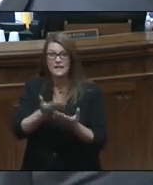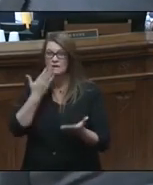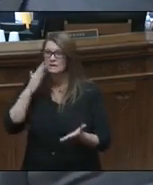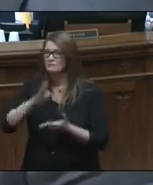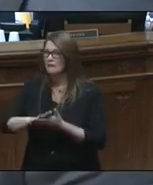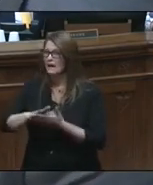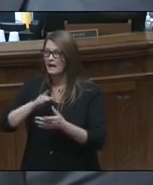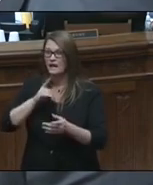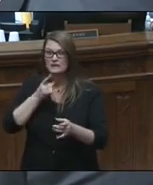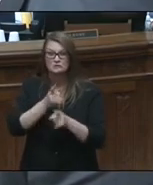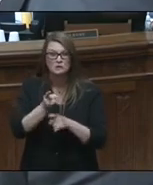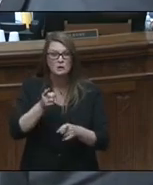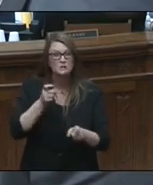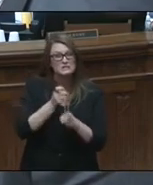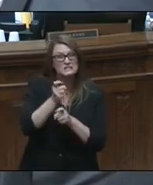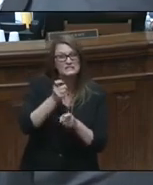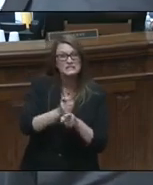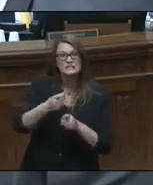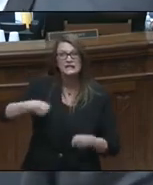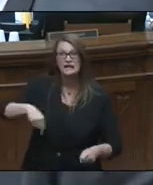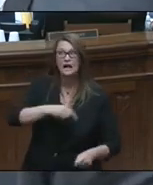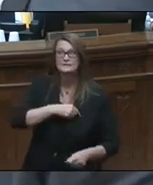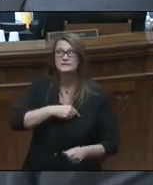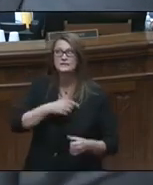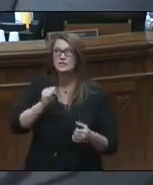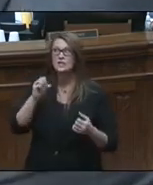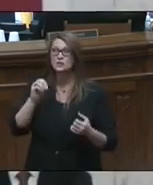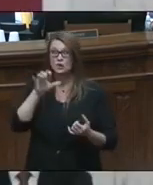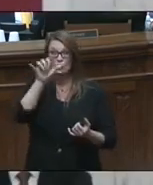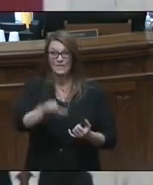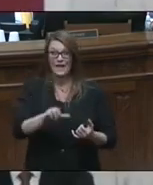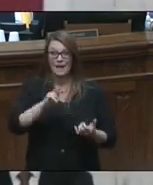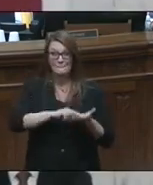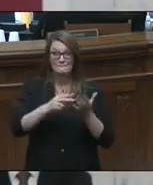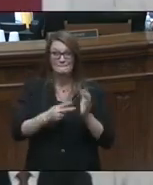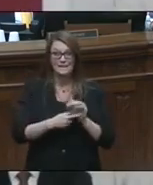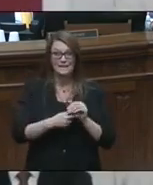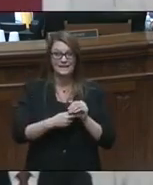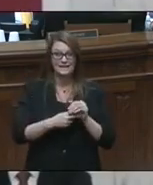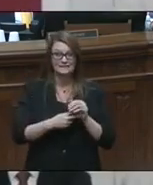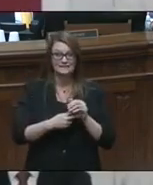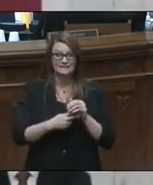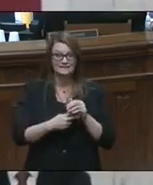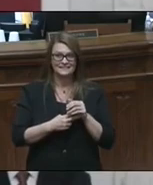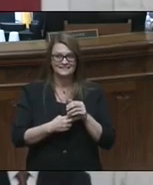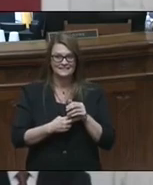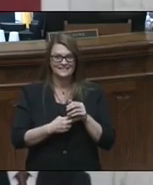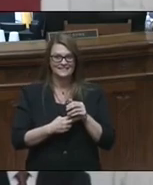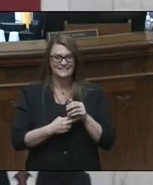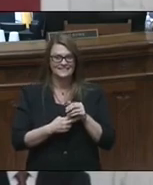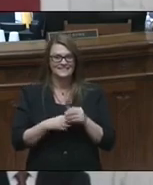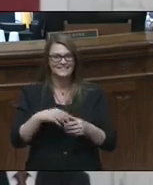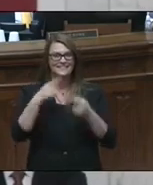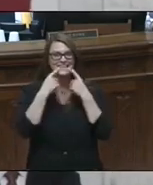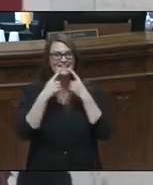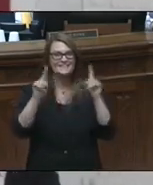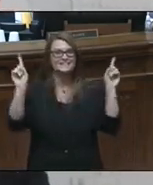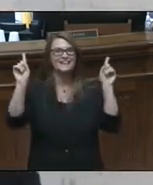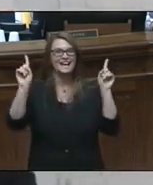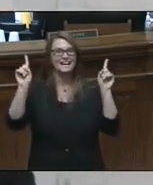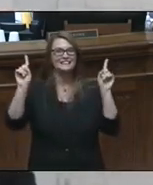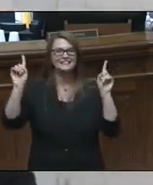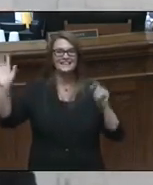joke in the world about us. And so from that standpoint, baby doll tells Bette Midler